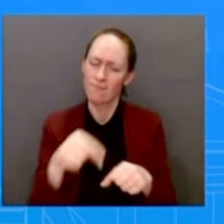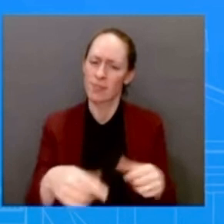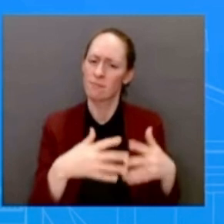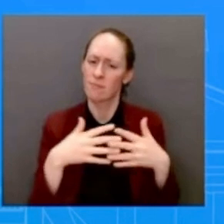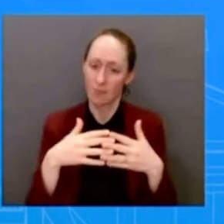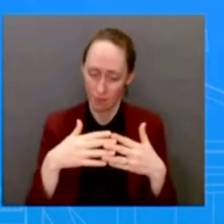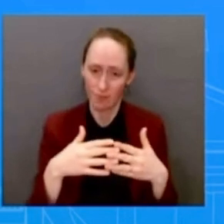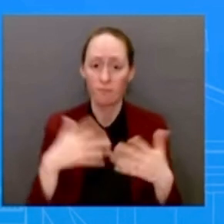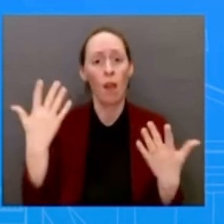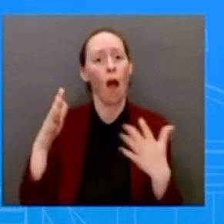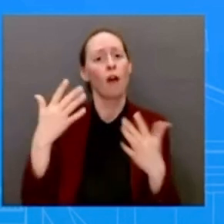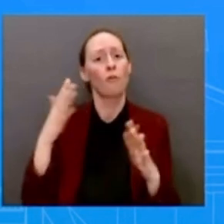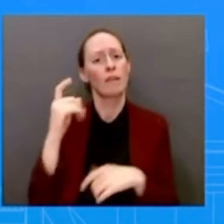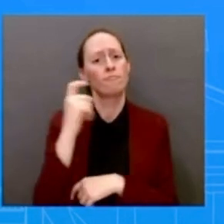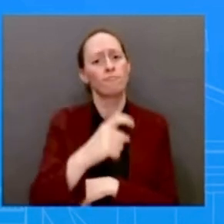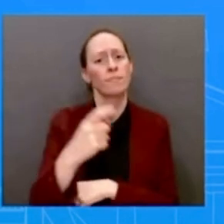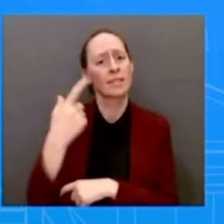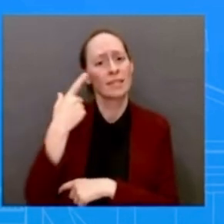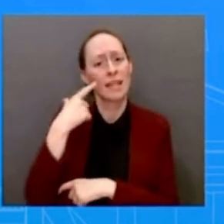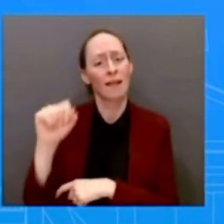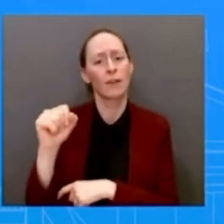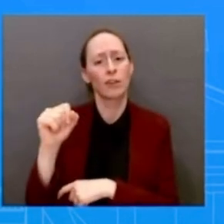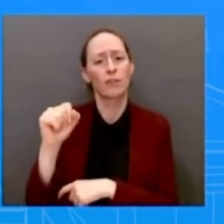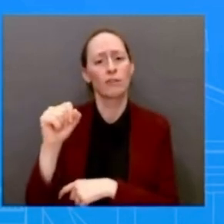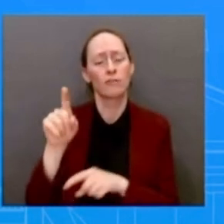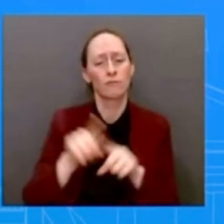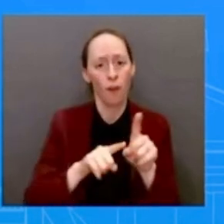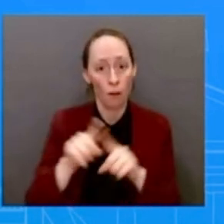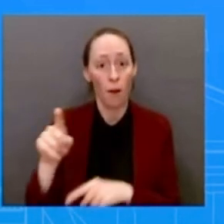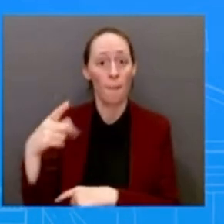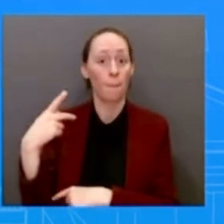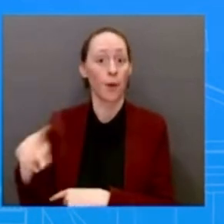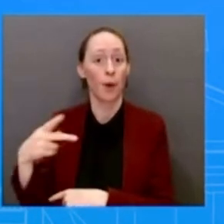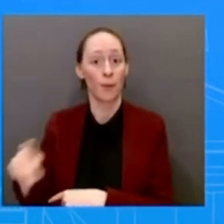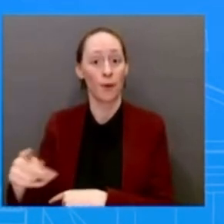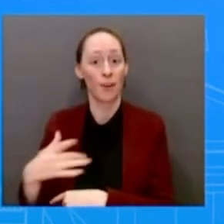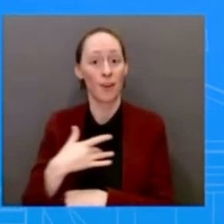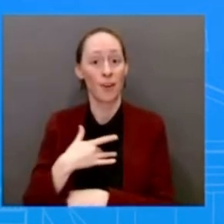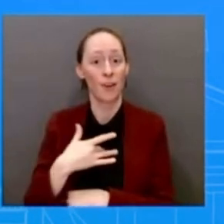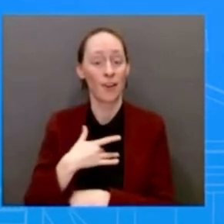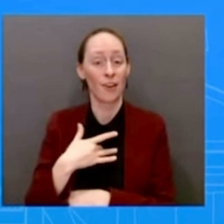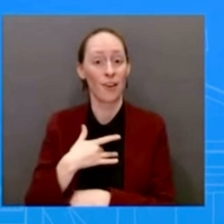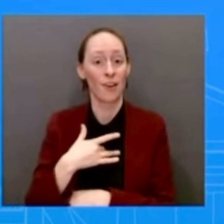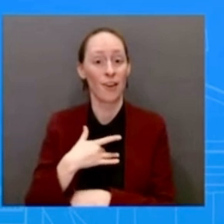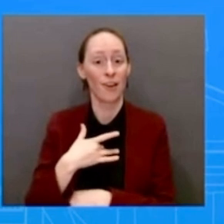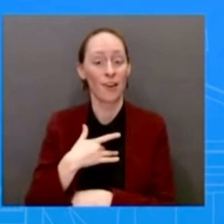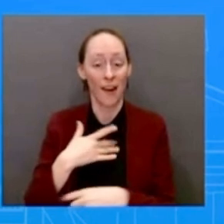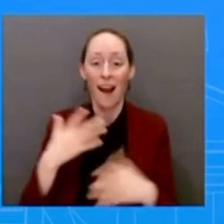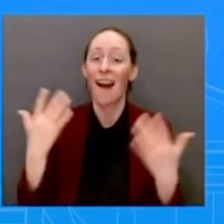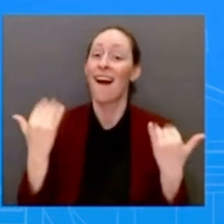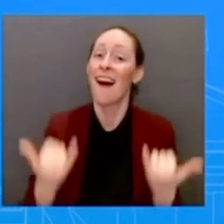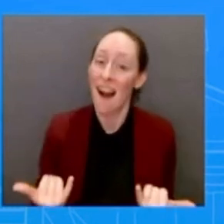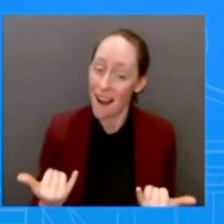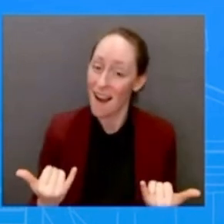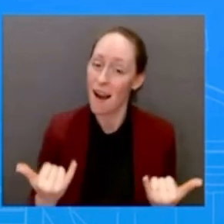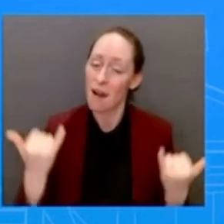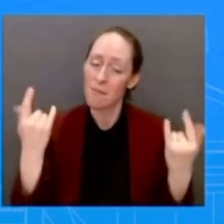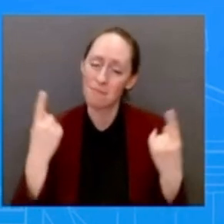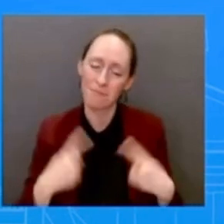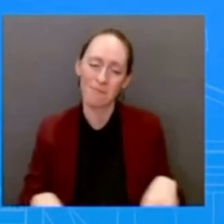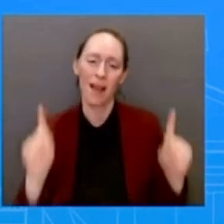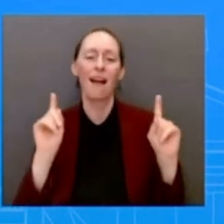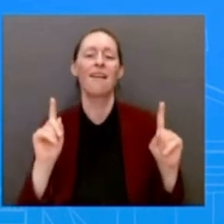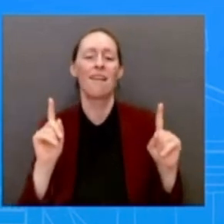but until today, he never received the recognition for his extraordinary acts and well-deserved recognition,